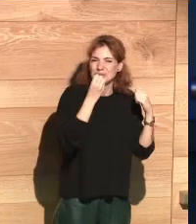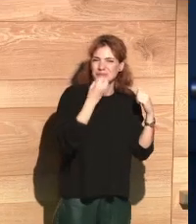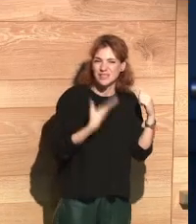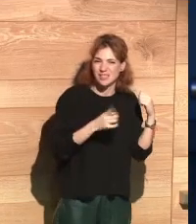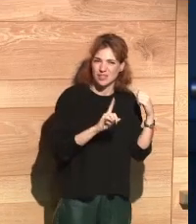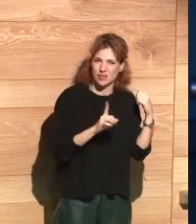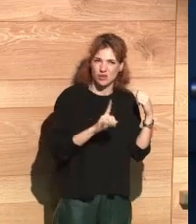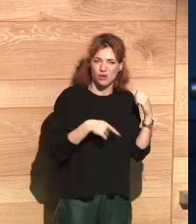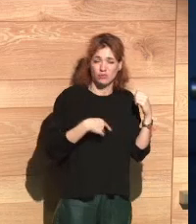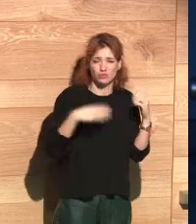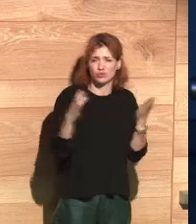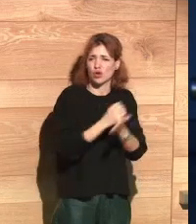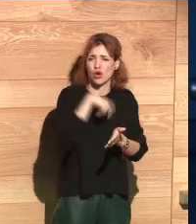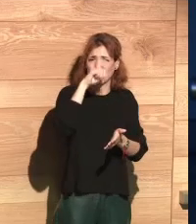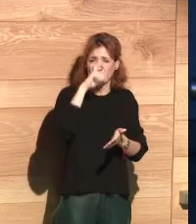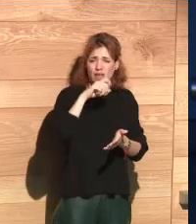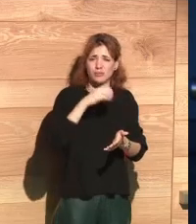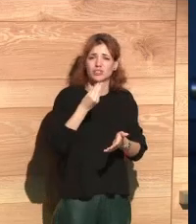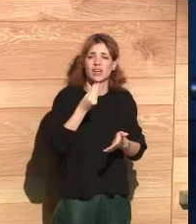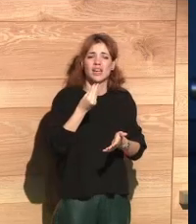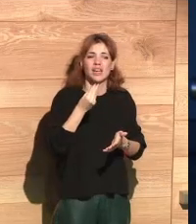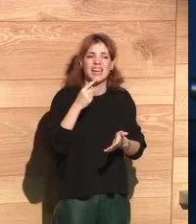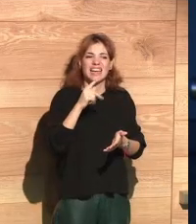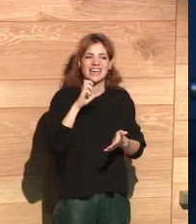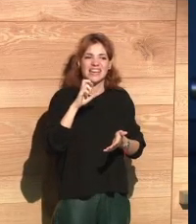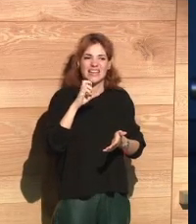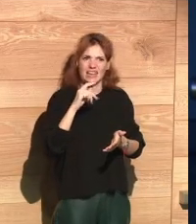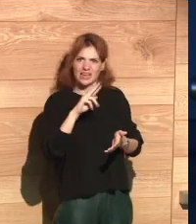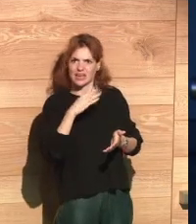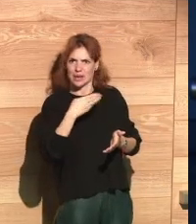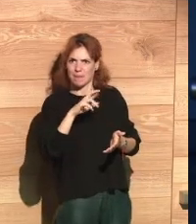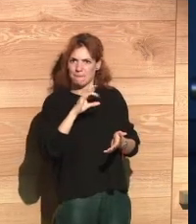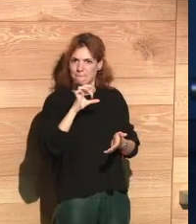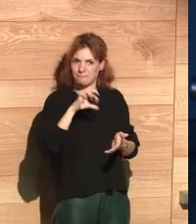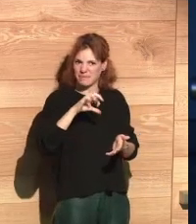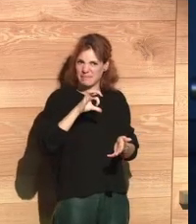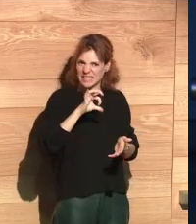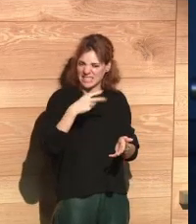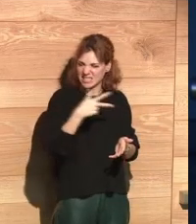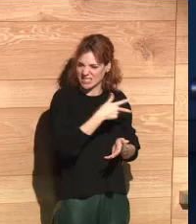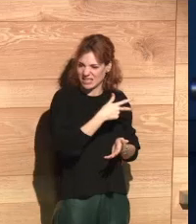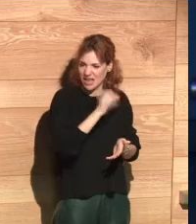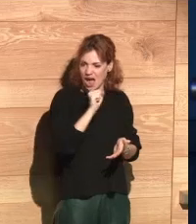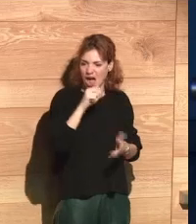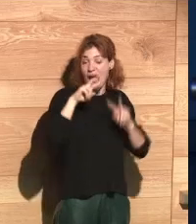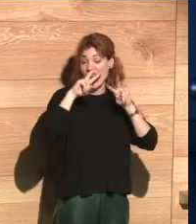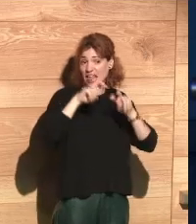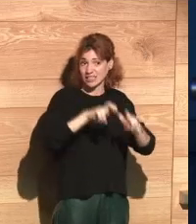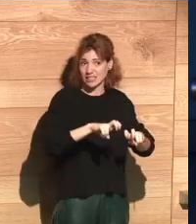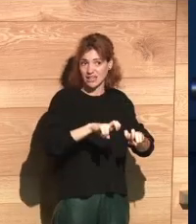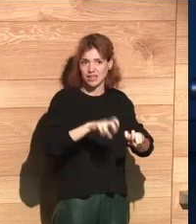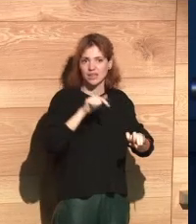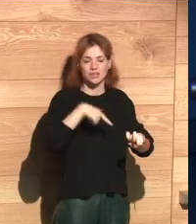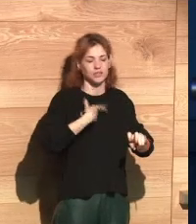malpractice of several companies, and we cannot forget, of course, Cambridge Analytica, have generated increasing